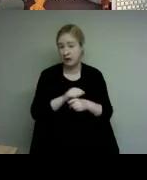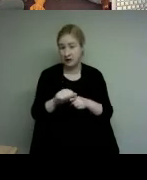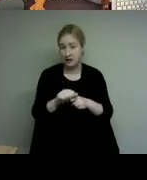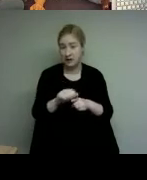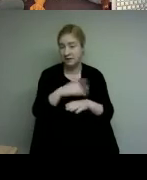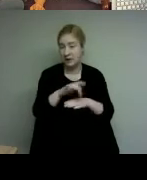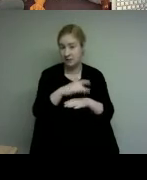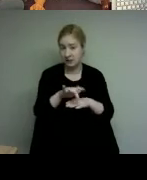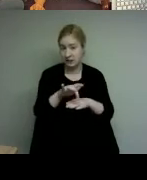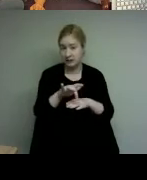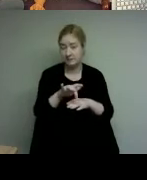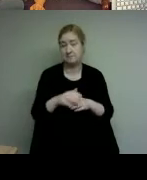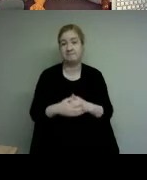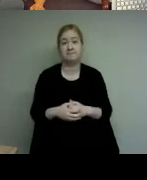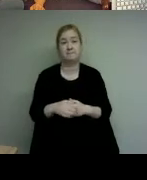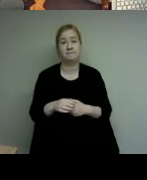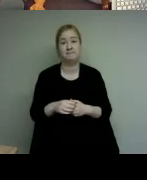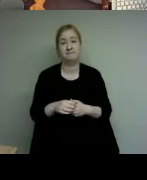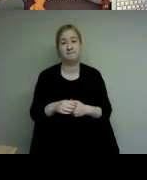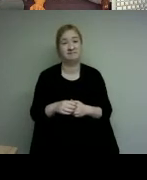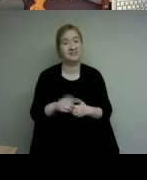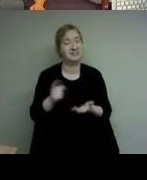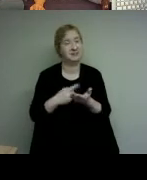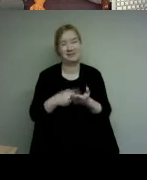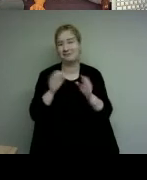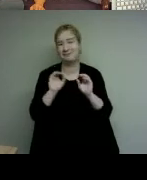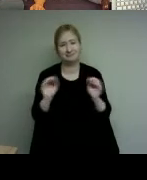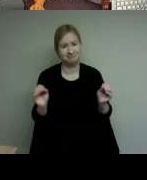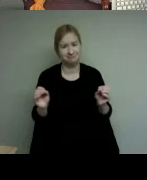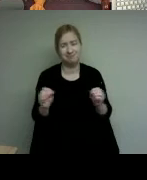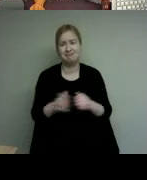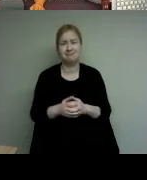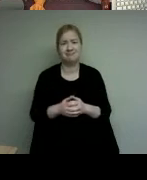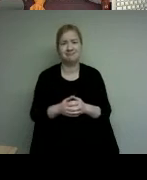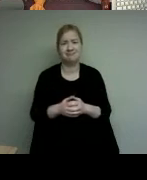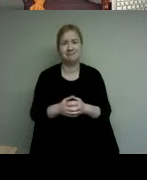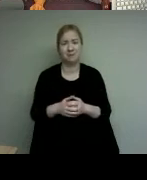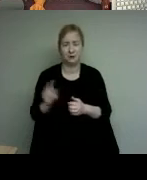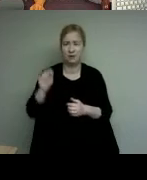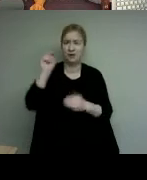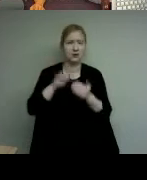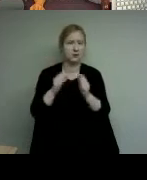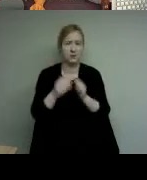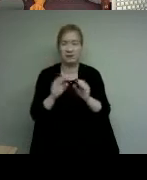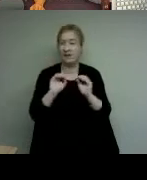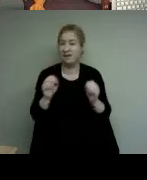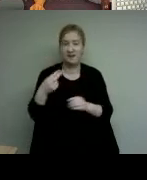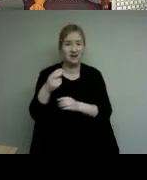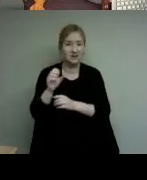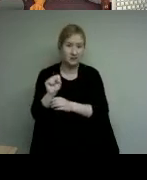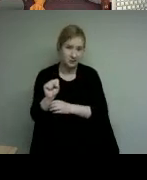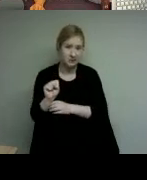availability of training or lack thereof most small or remote communities do not have high schools or colleges or